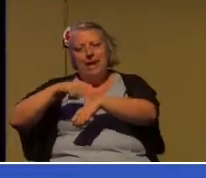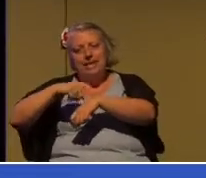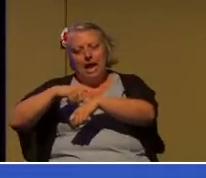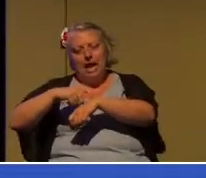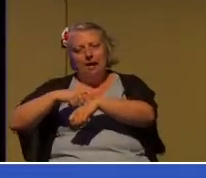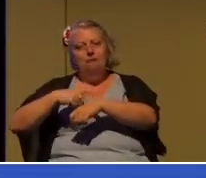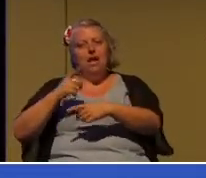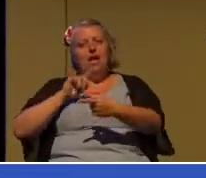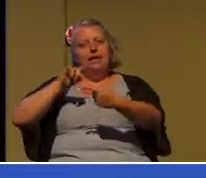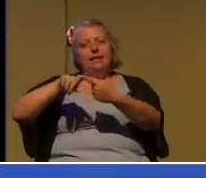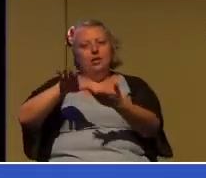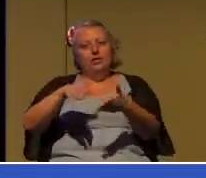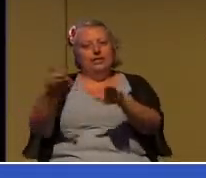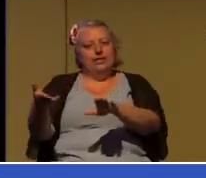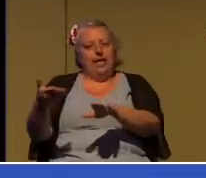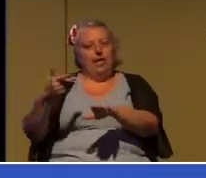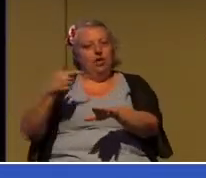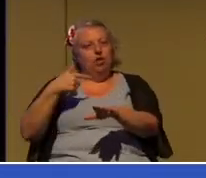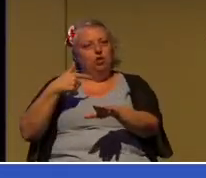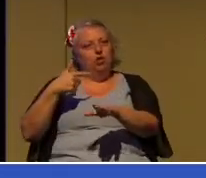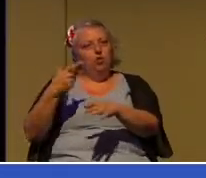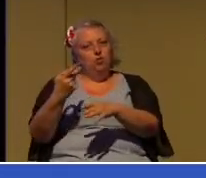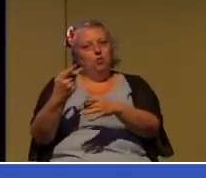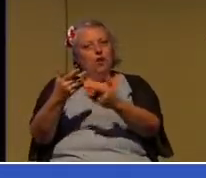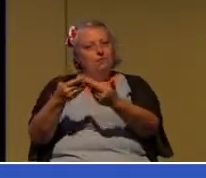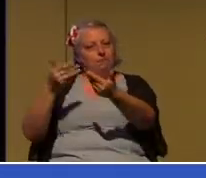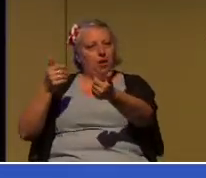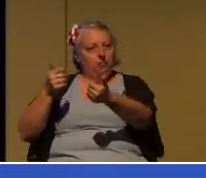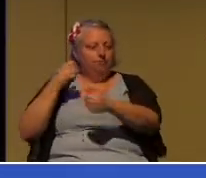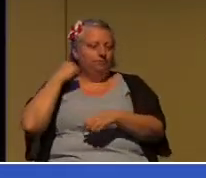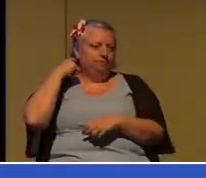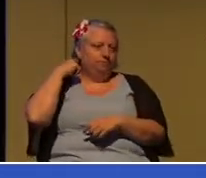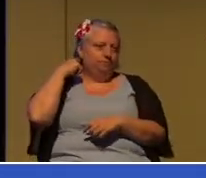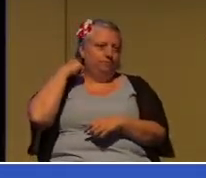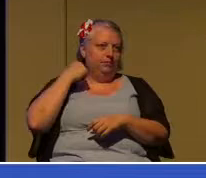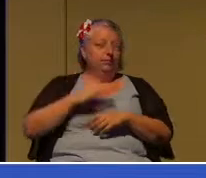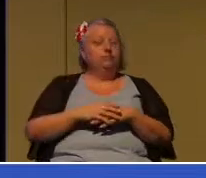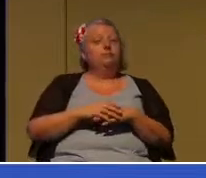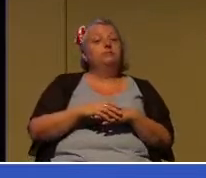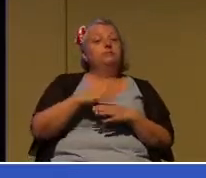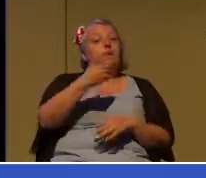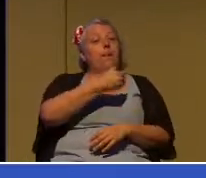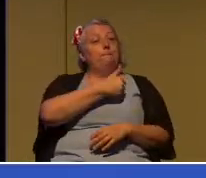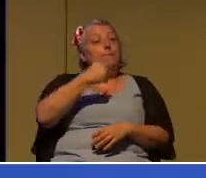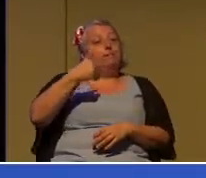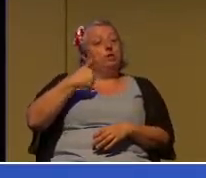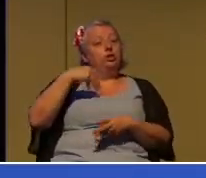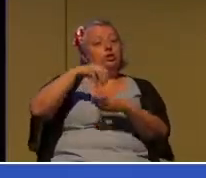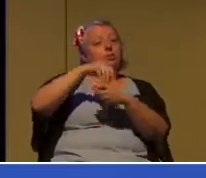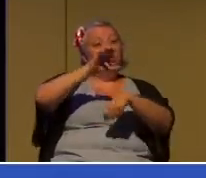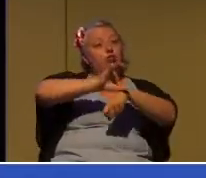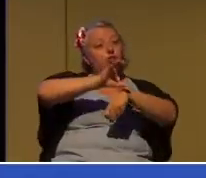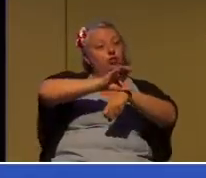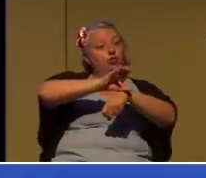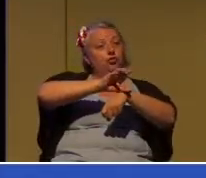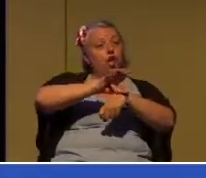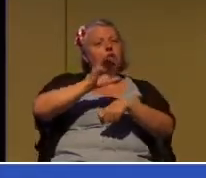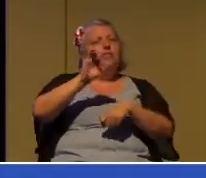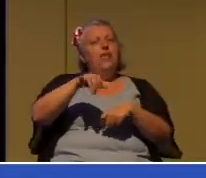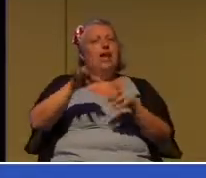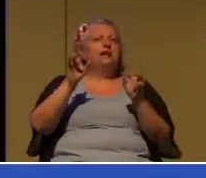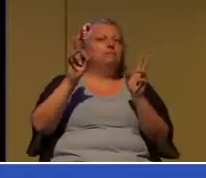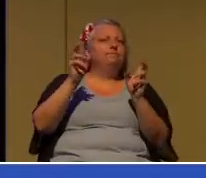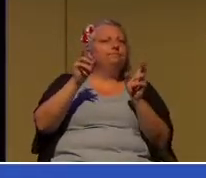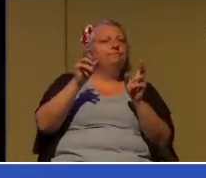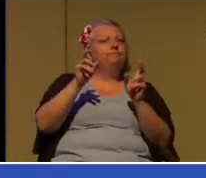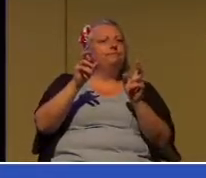Membership in churches or membership in other organizations are covenantal in nature. We invoke the presence of